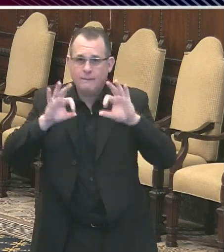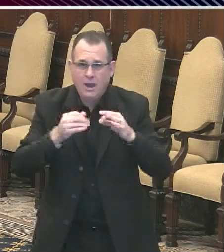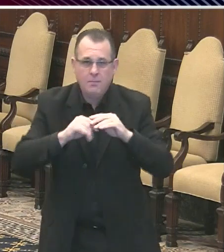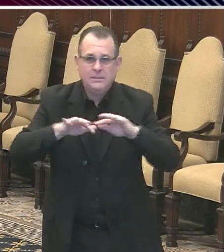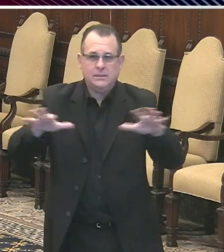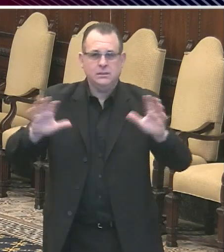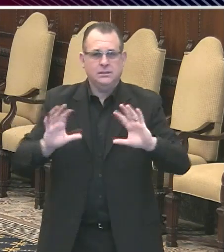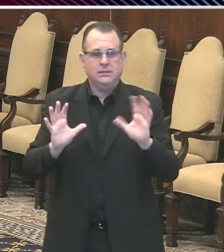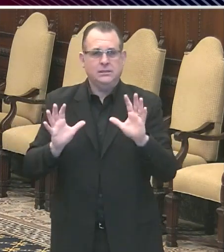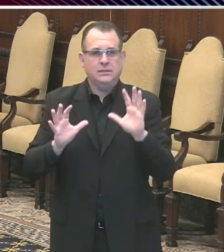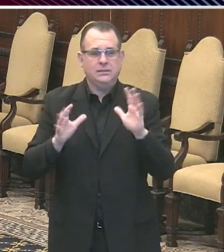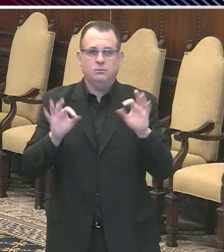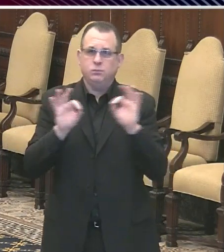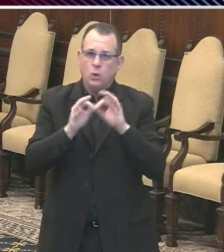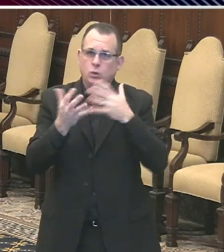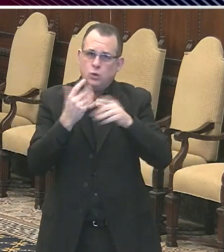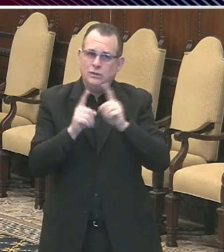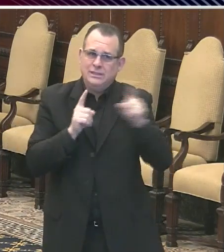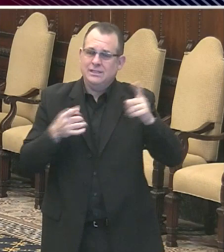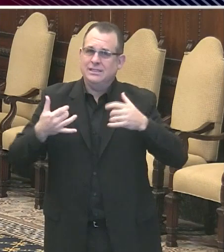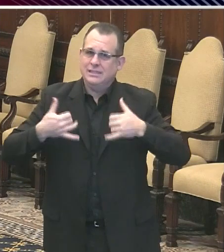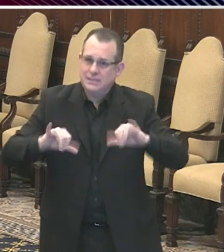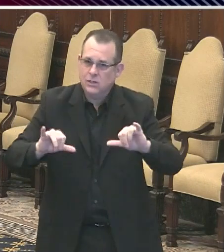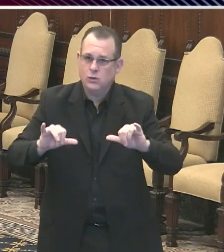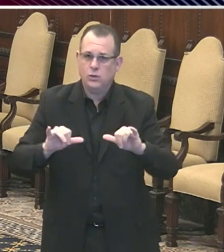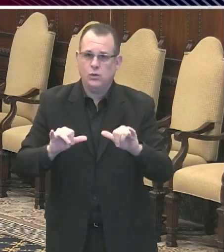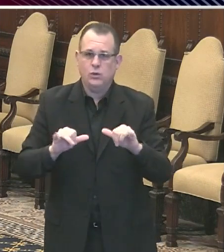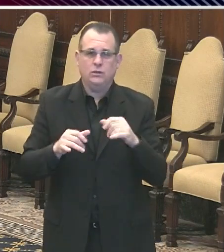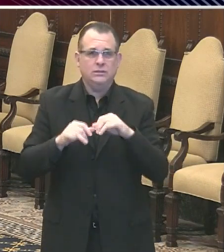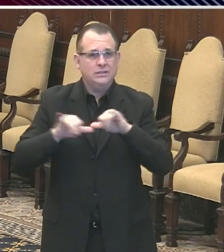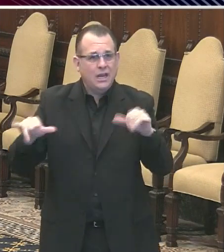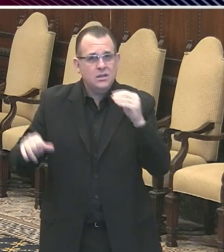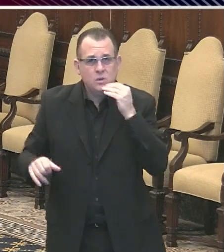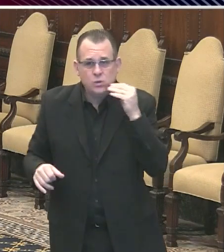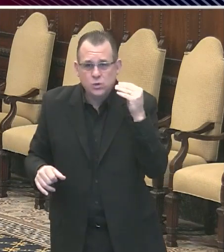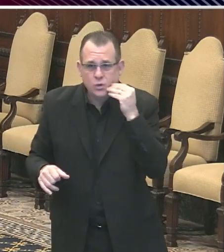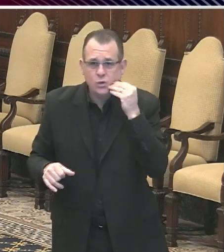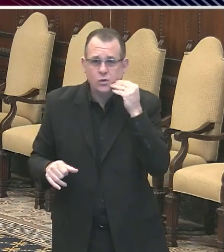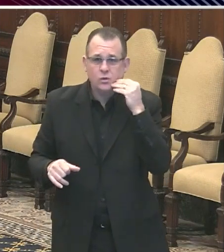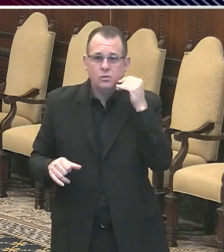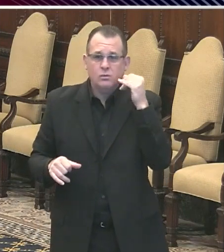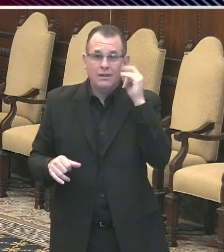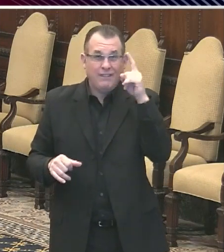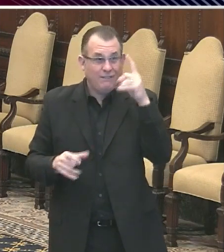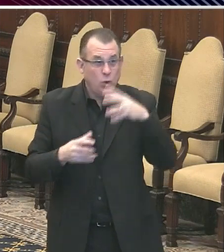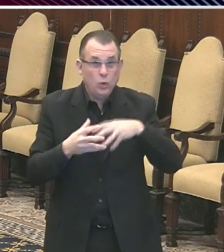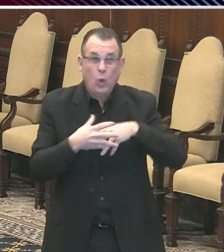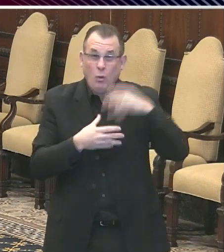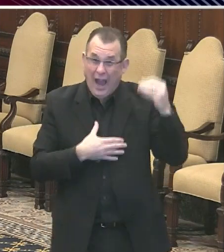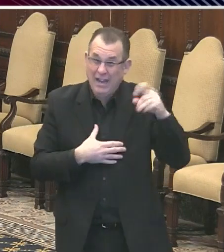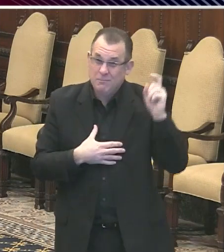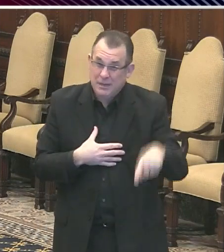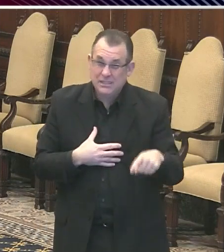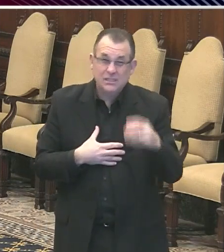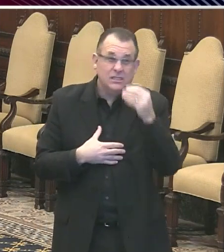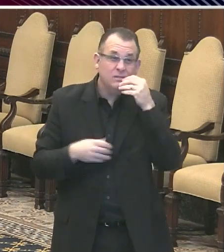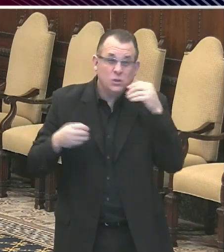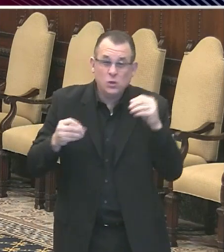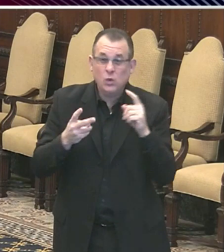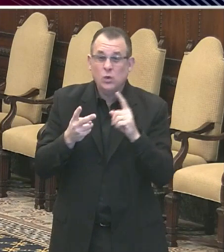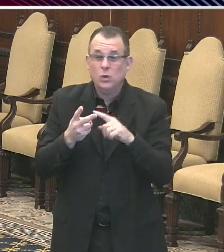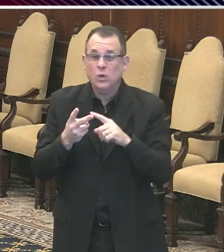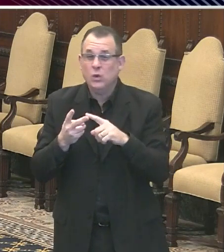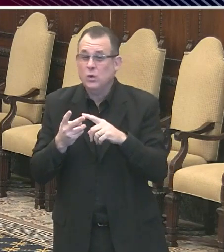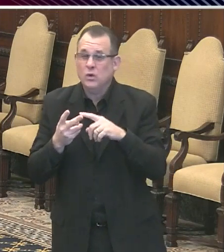that means follow the recommendations as we said before. Stay home. If you have to get out of the home, keep your distance from people. Wear a mask